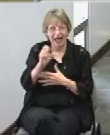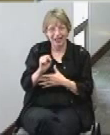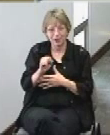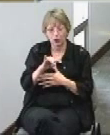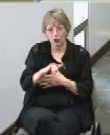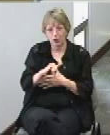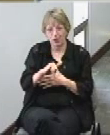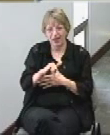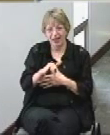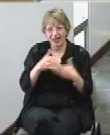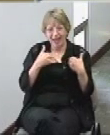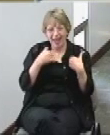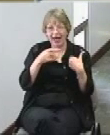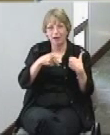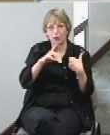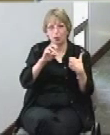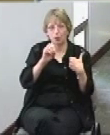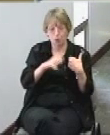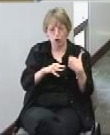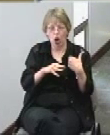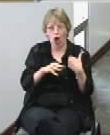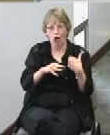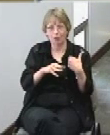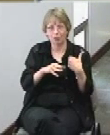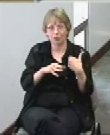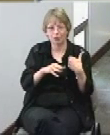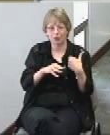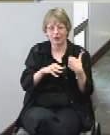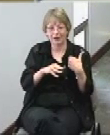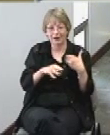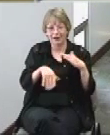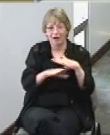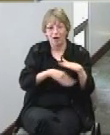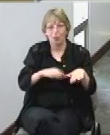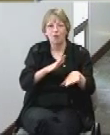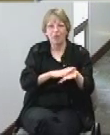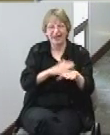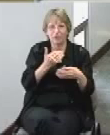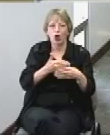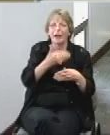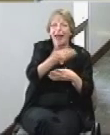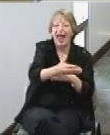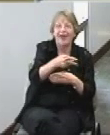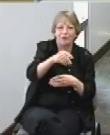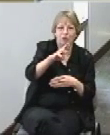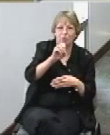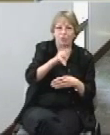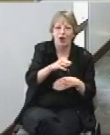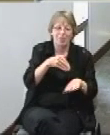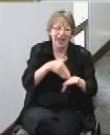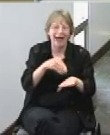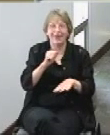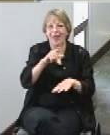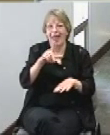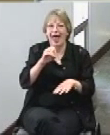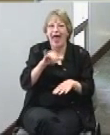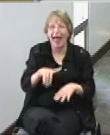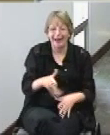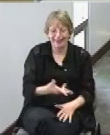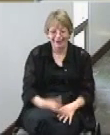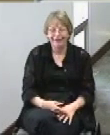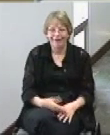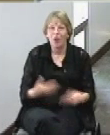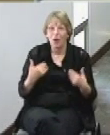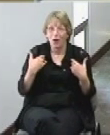booked their prom around when they could have the after prom at the alley so we're going to have this individual